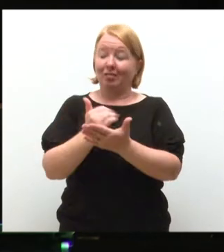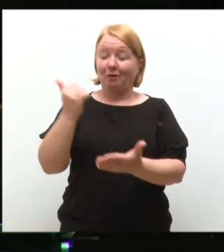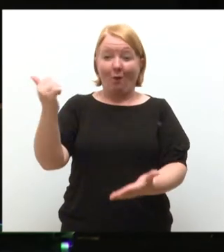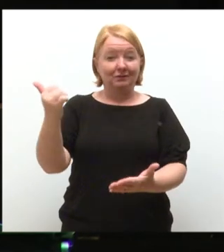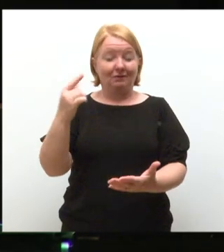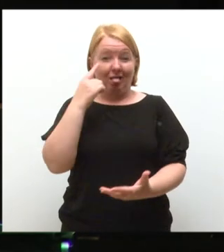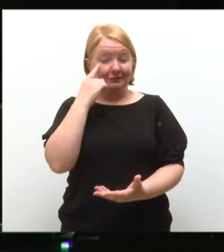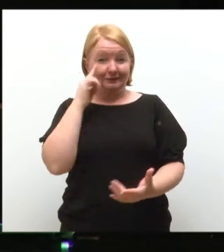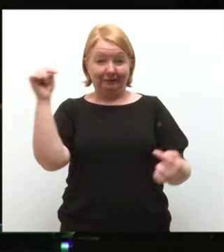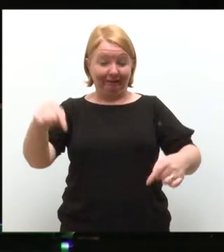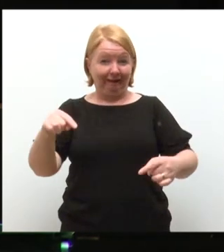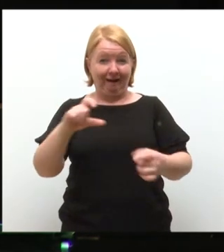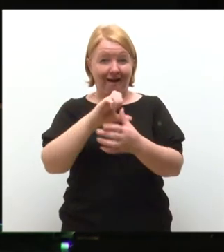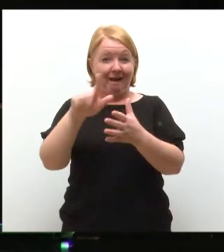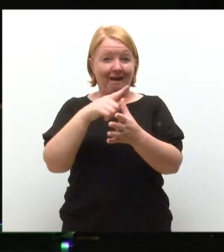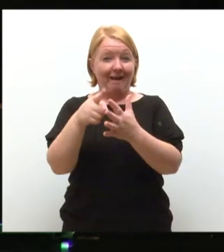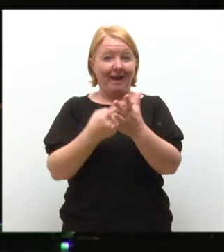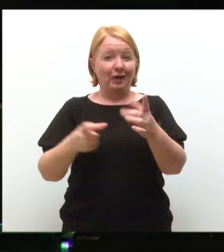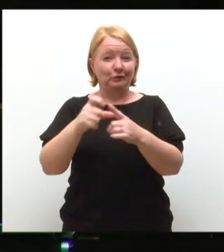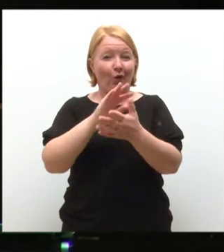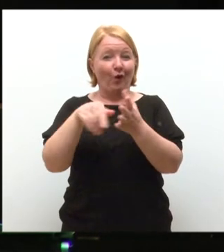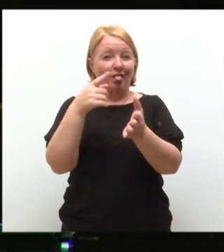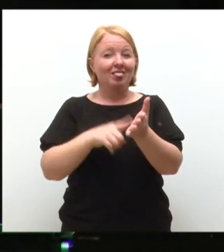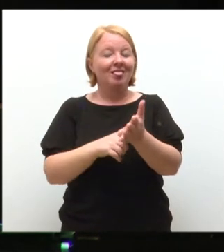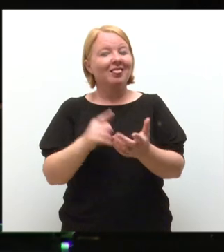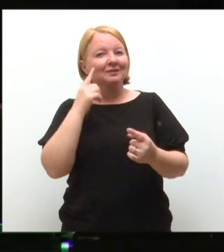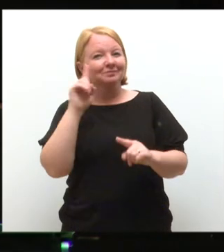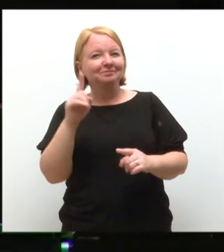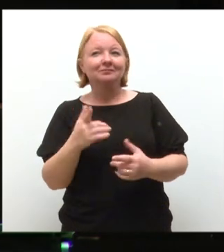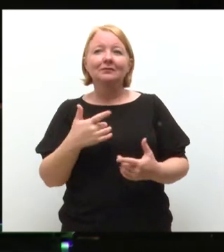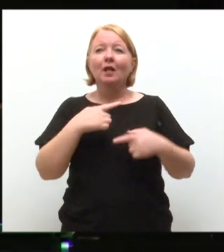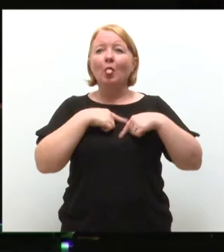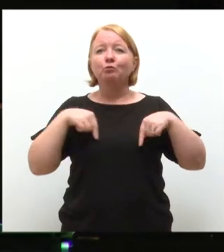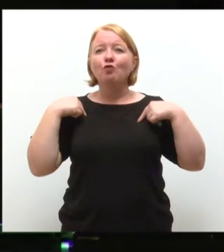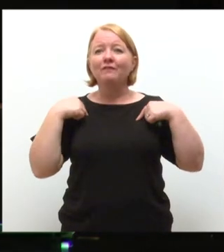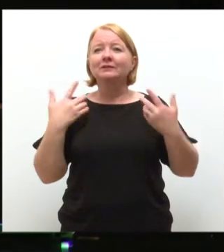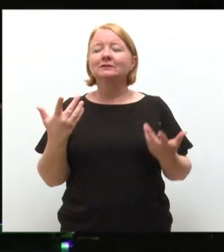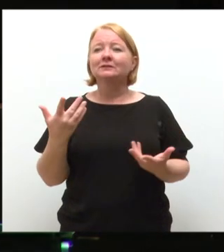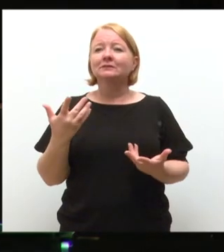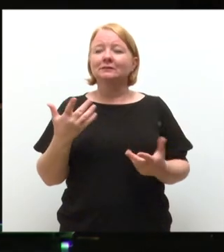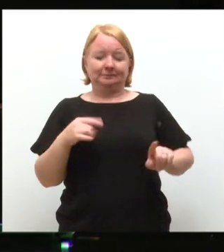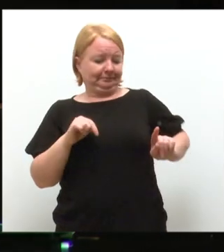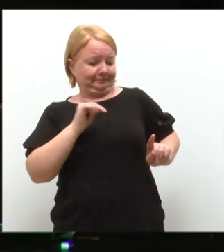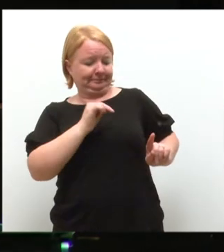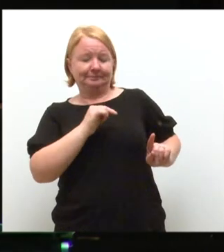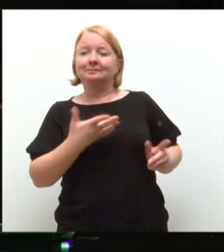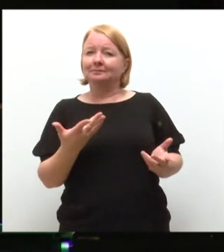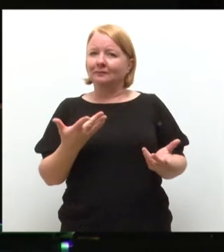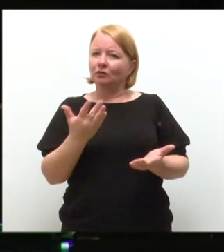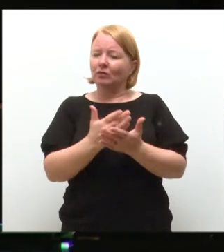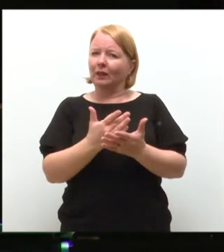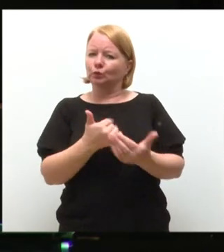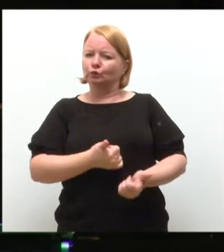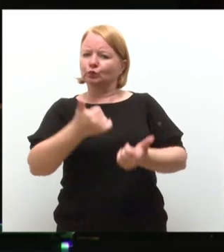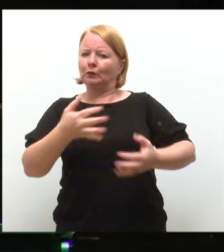in the Caird Hall. And being here in the Caird Hall, with our Lord Provost sitting here too, is a great symbol